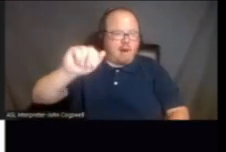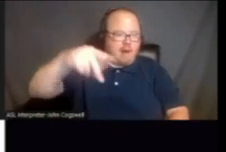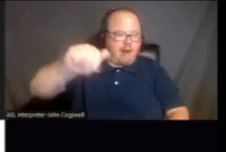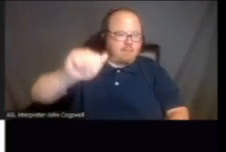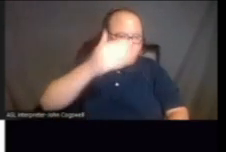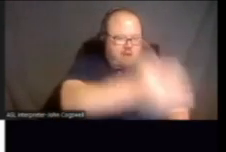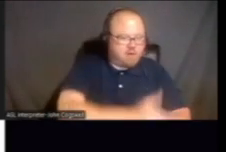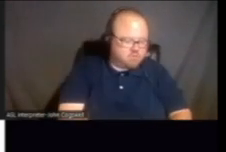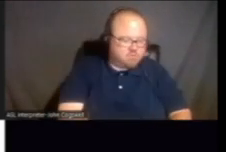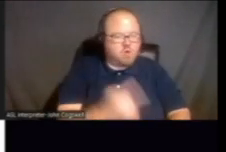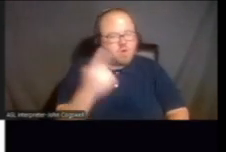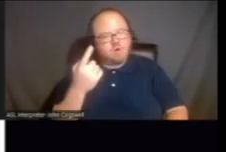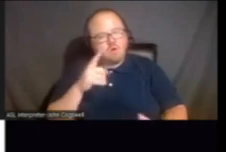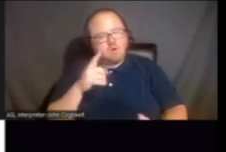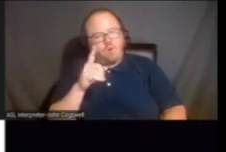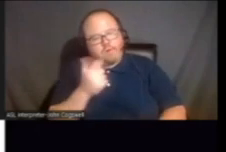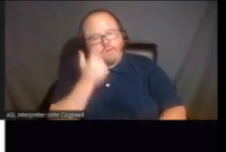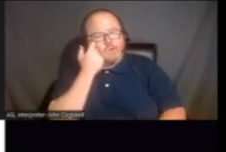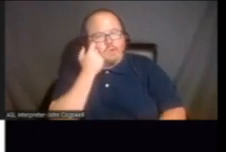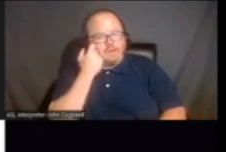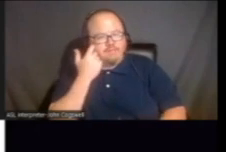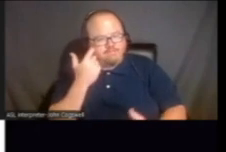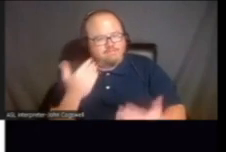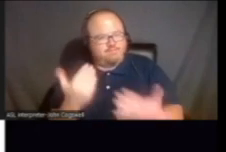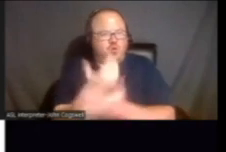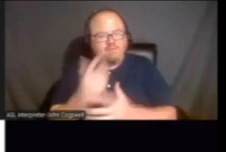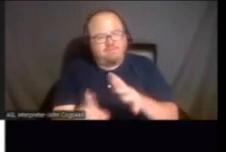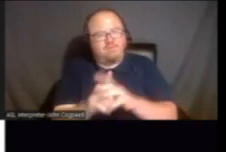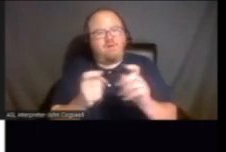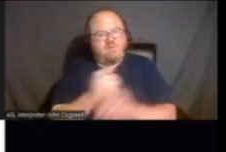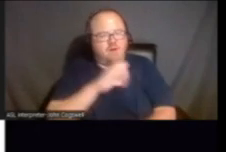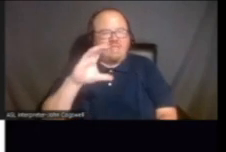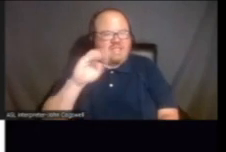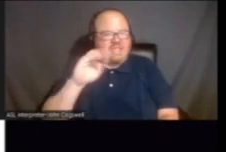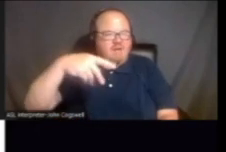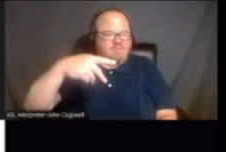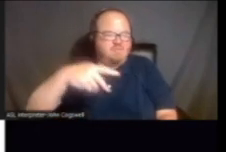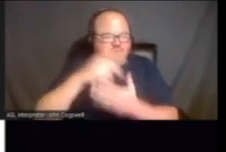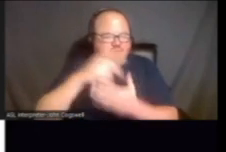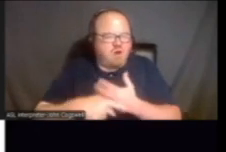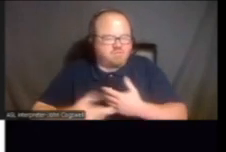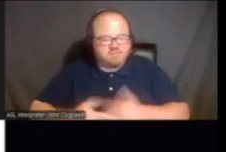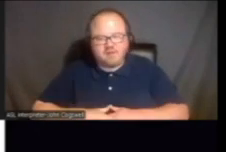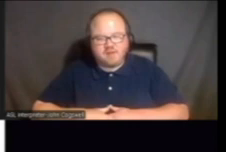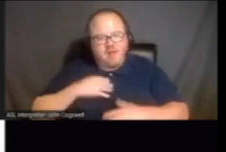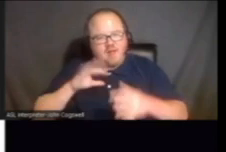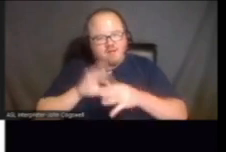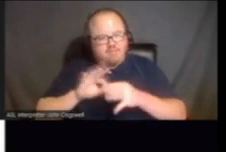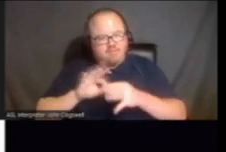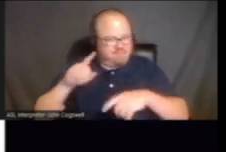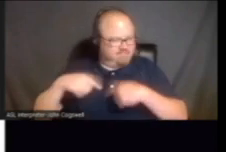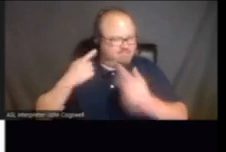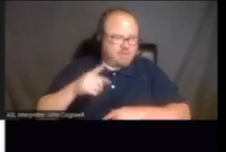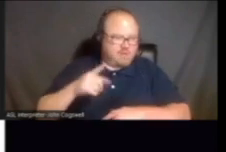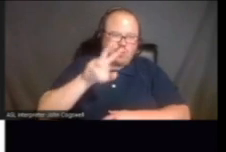that was one of the latest highlights from the California Memorial Project. And this was, again, I mentioned since 2002. And